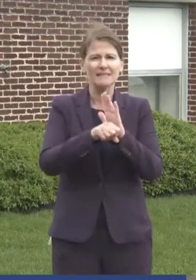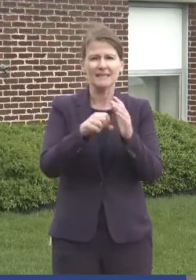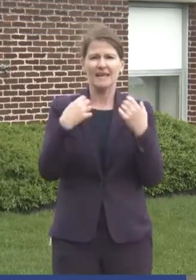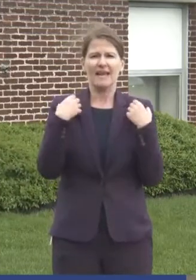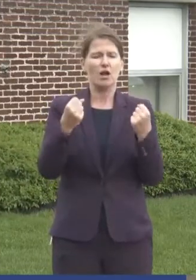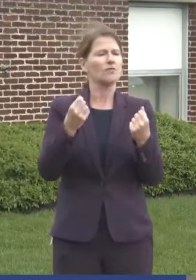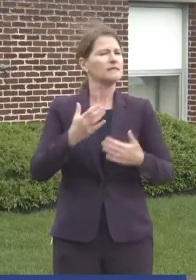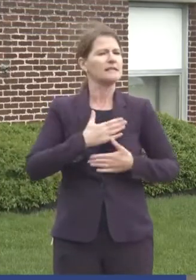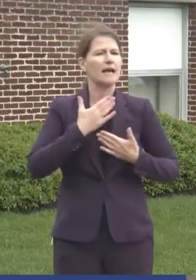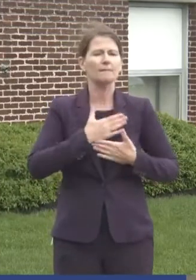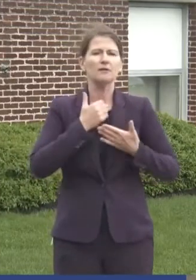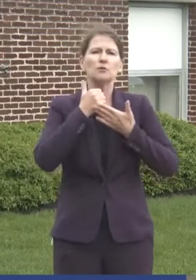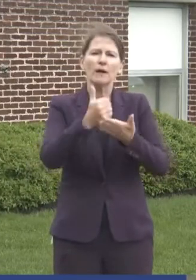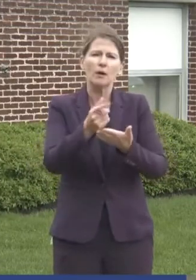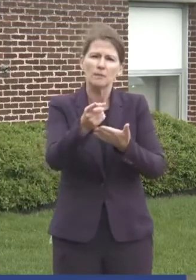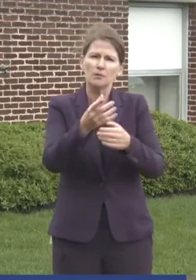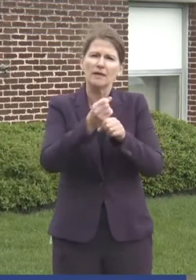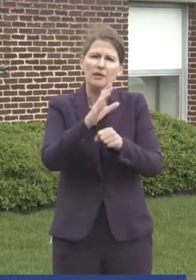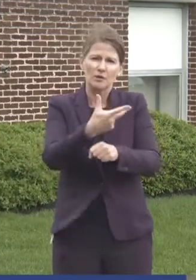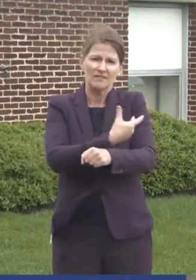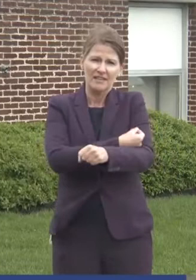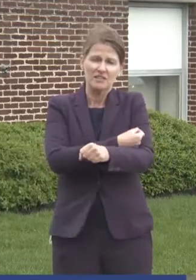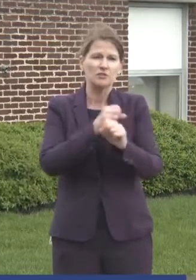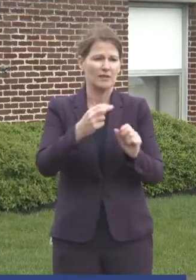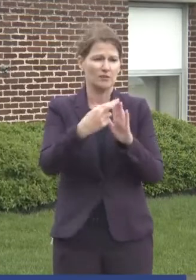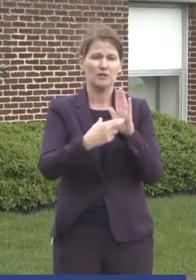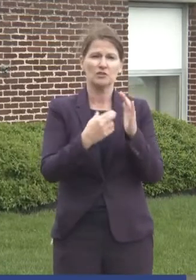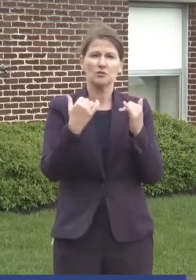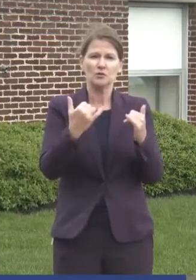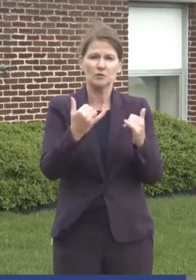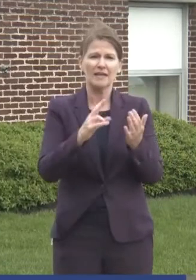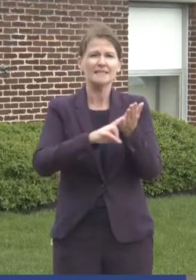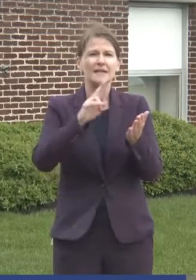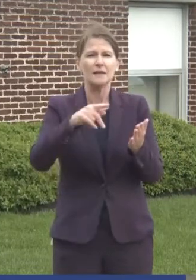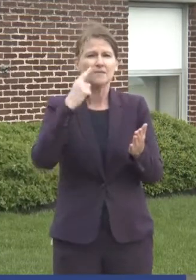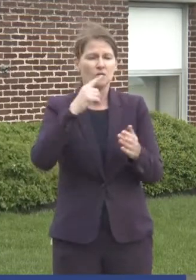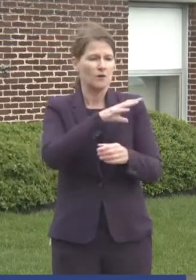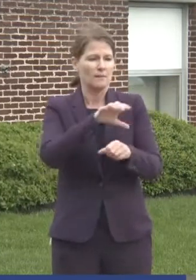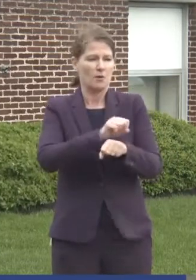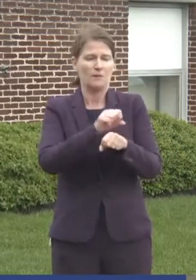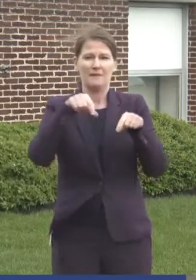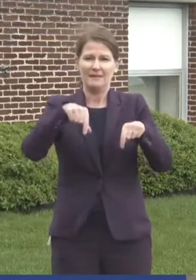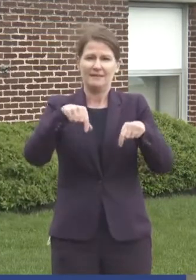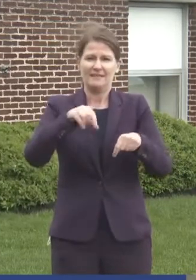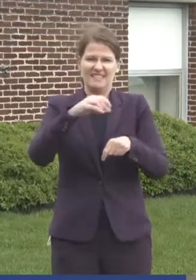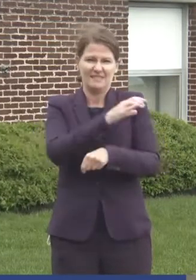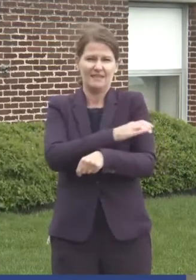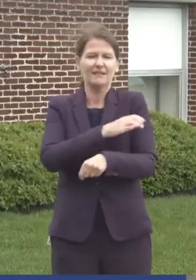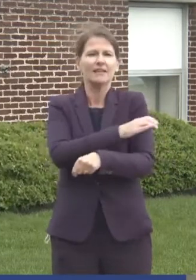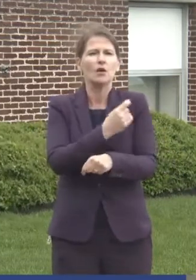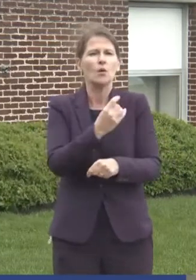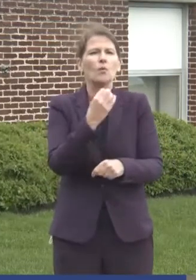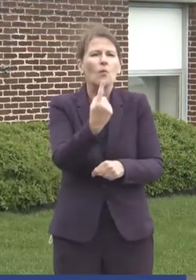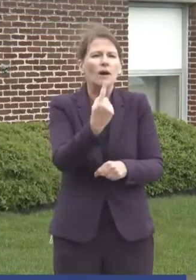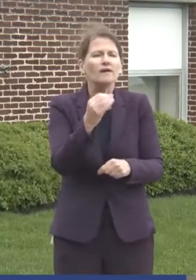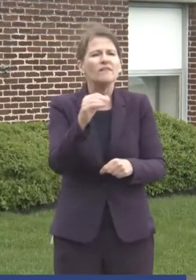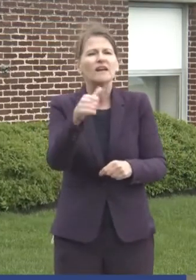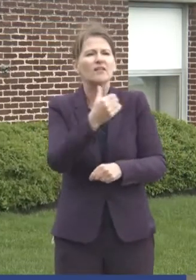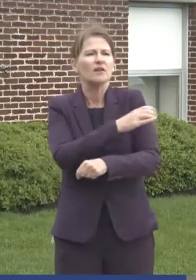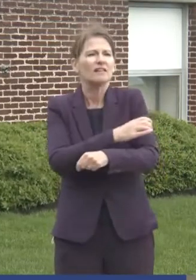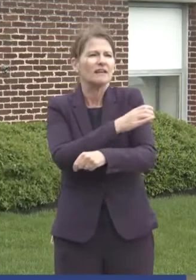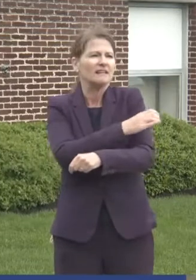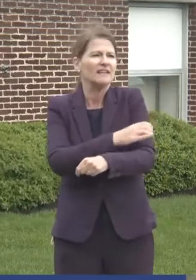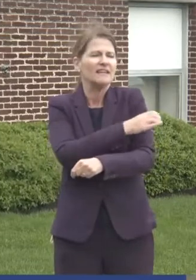is happy to help you get vaccinated. You can register today to sign up for an appointment at this clinic or one of our other clinics throughout central